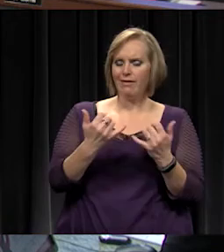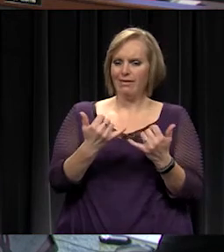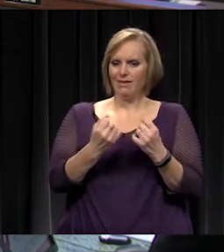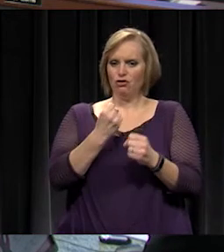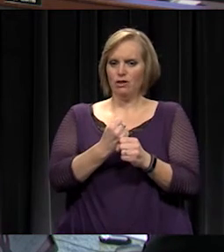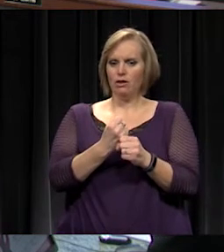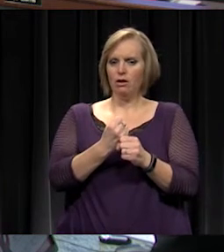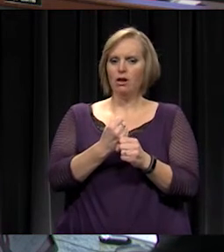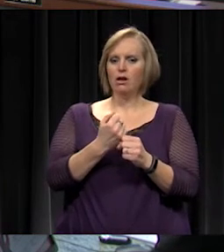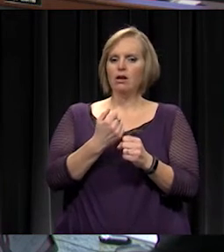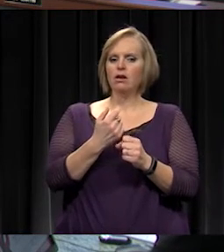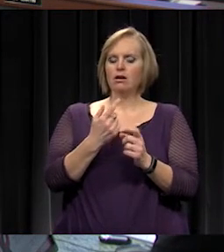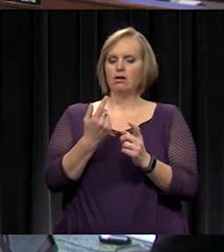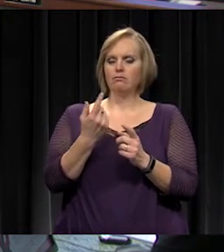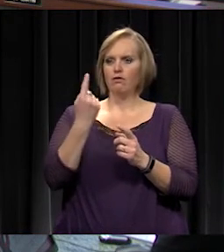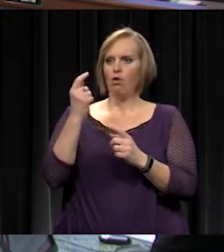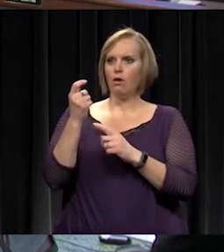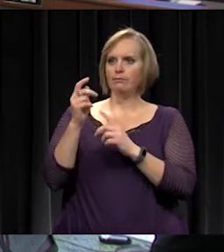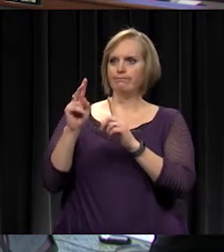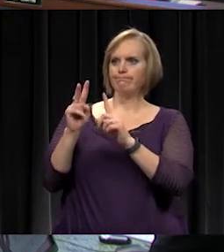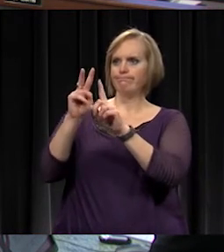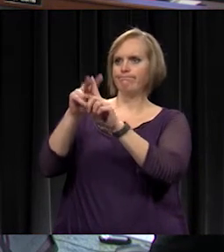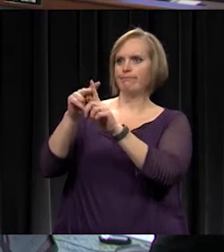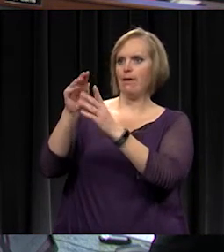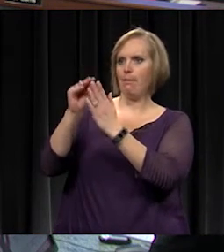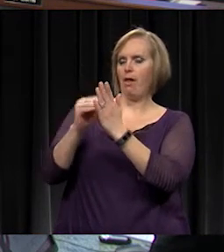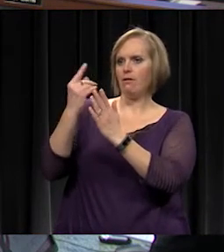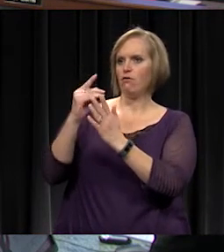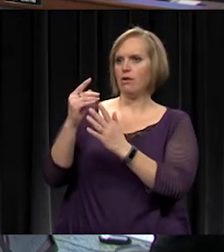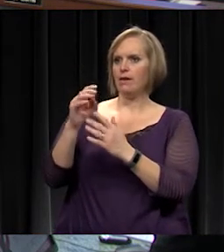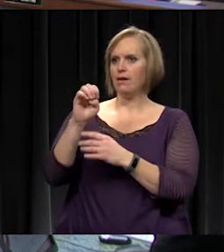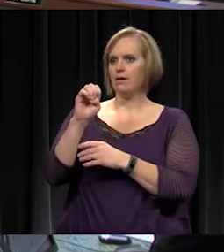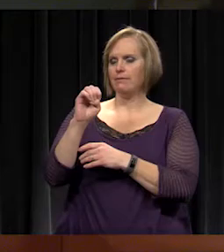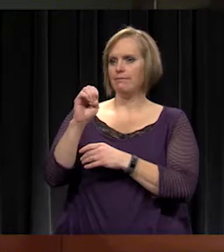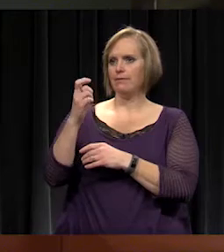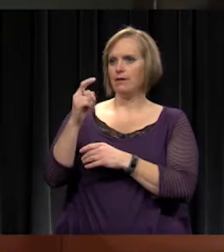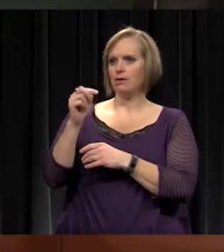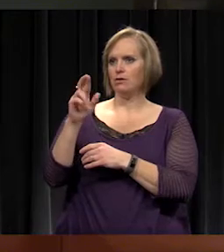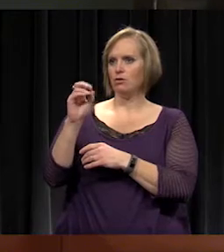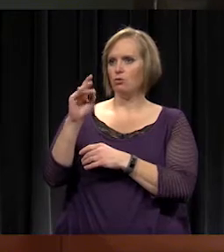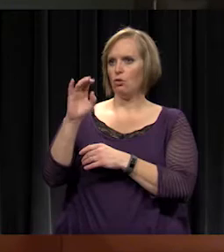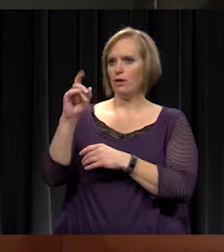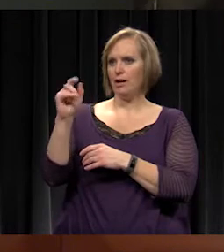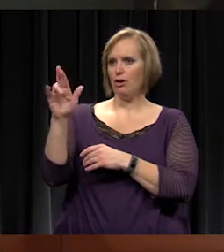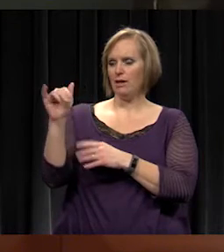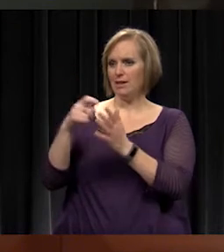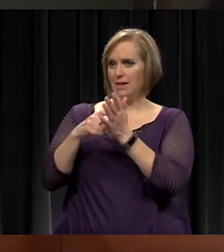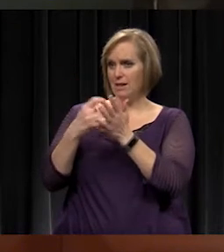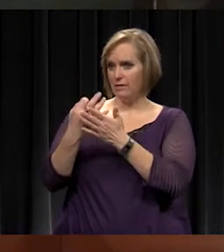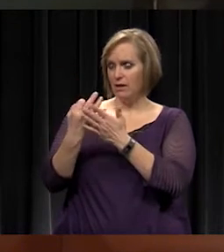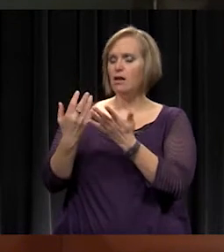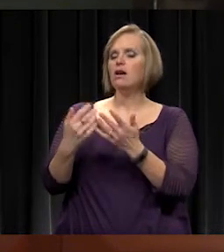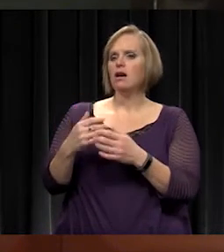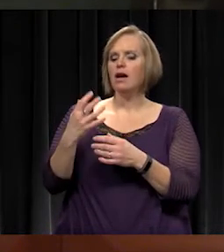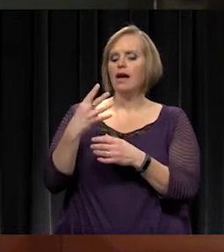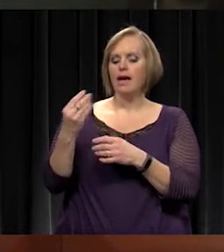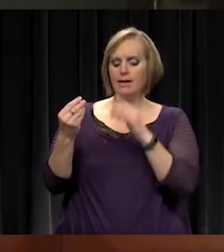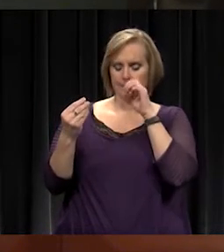applying for the Extraordinary Needs funding. Yes. And in traditional years they've been kind of a projection based on